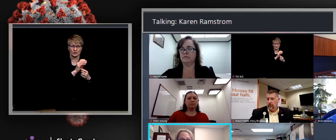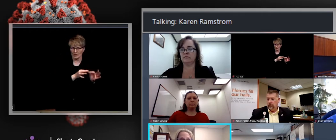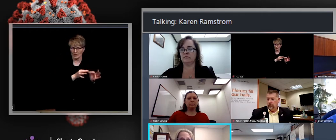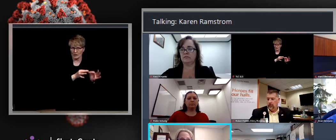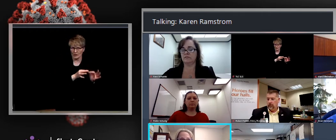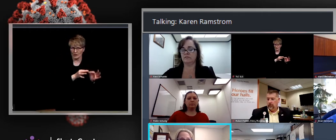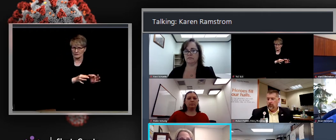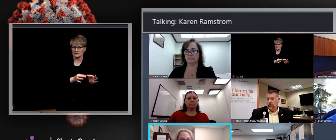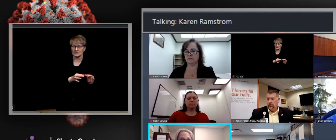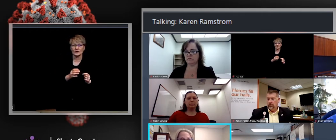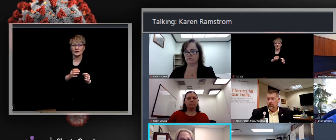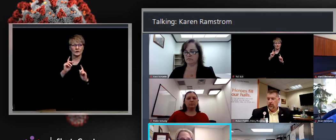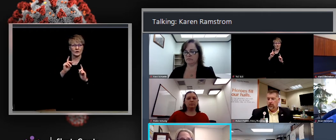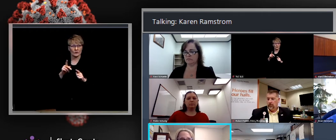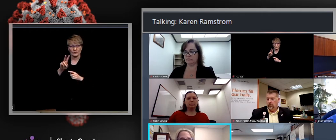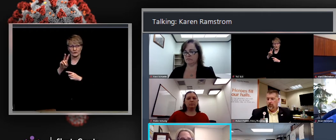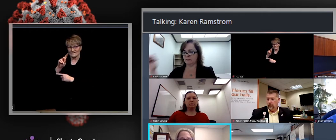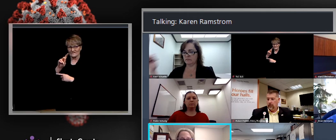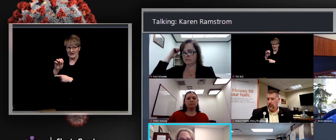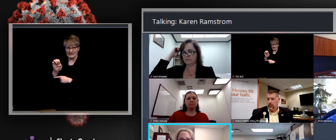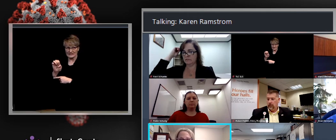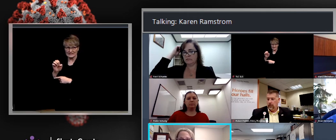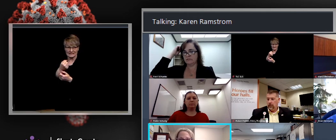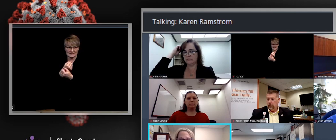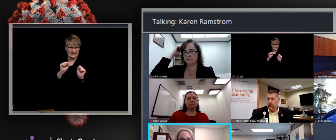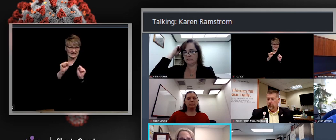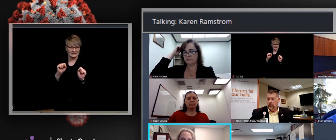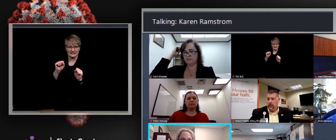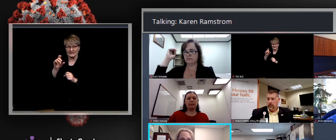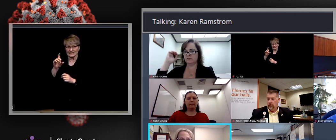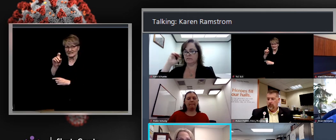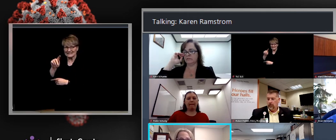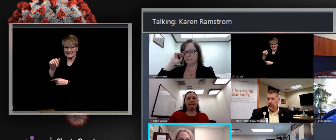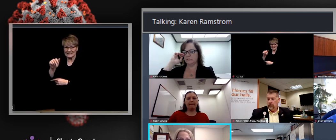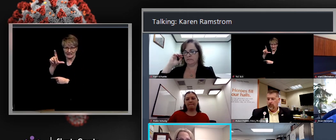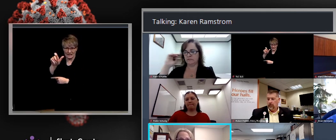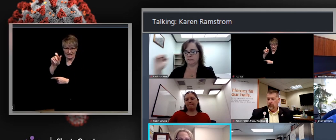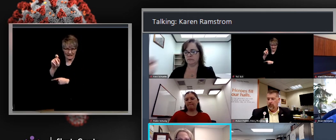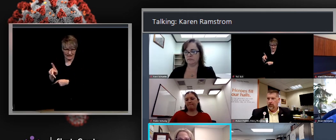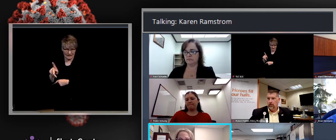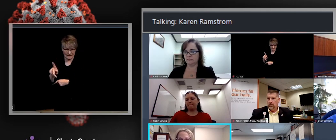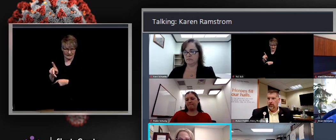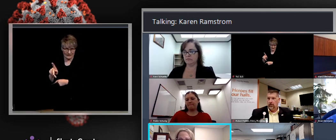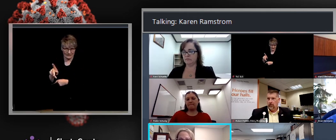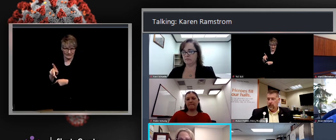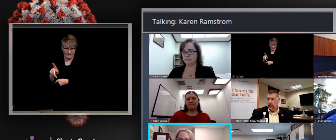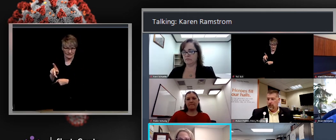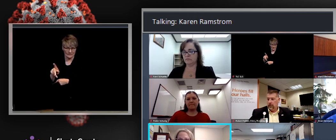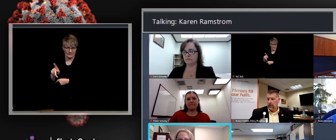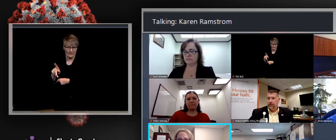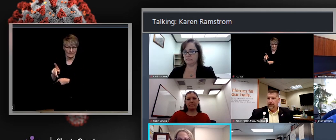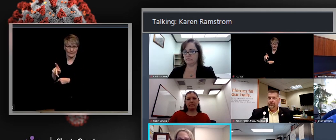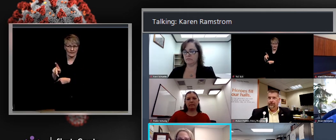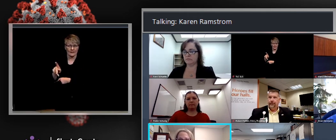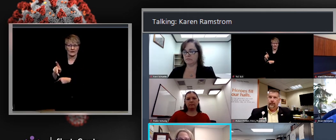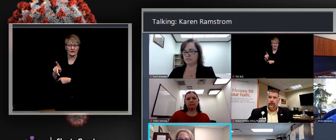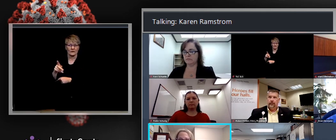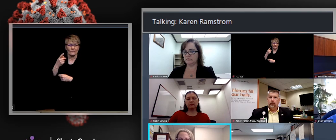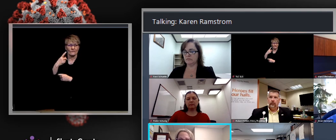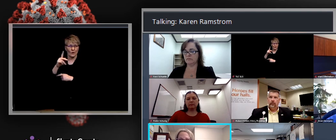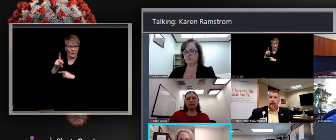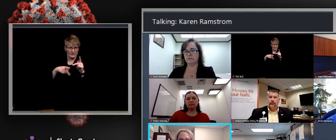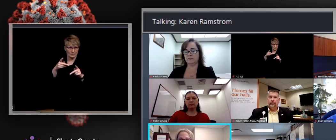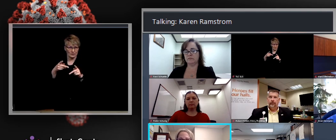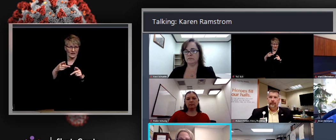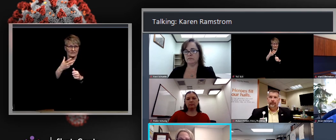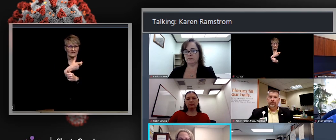data link that looks across health systems, um, for vaccinated versus unvaccinated individuals nationwide. And none of those,